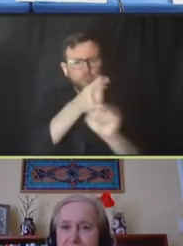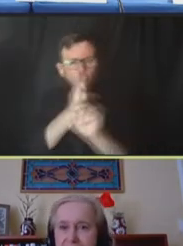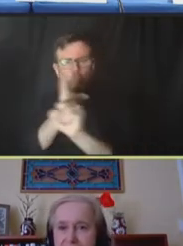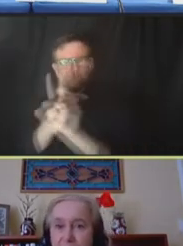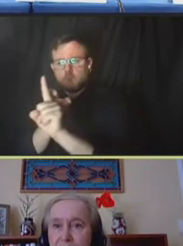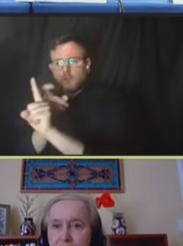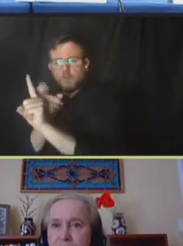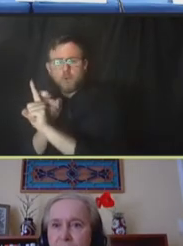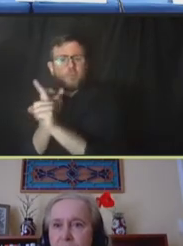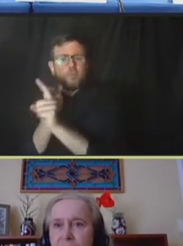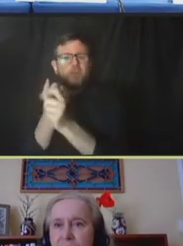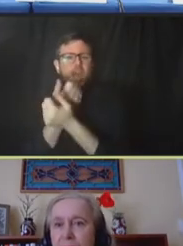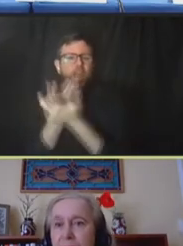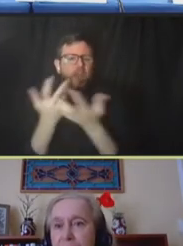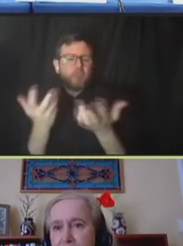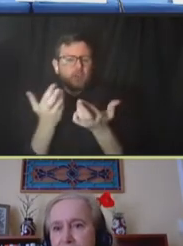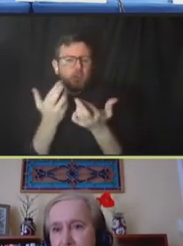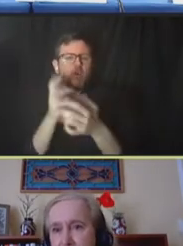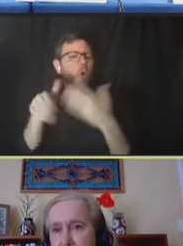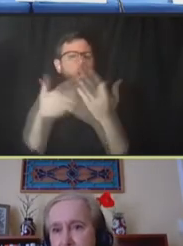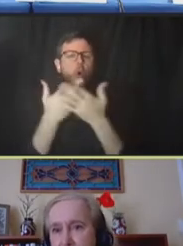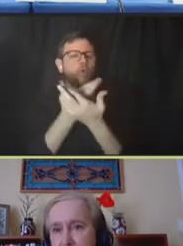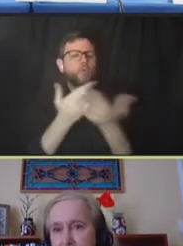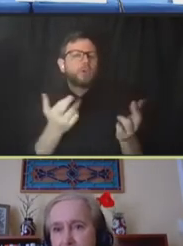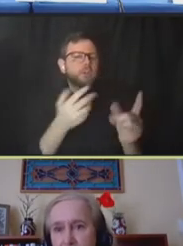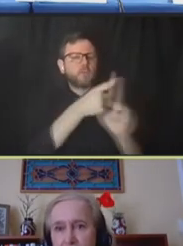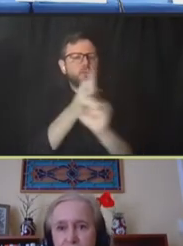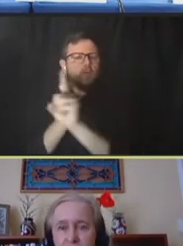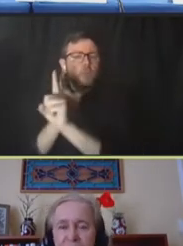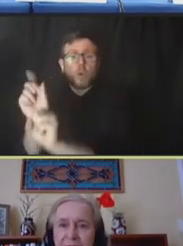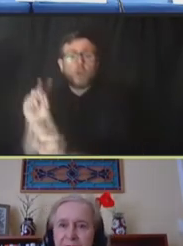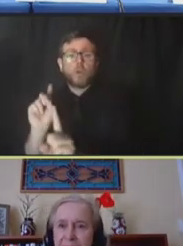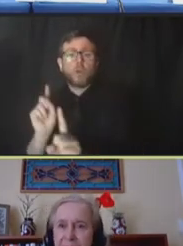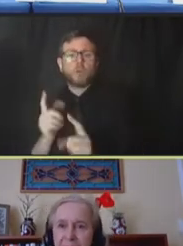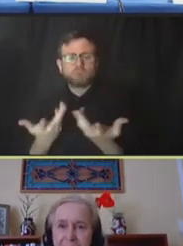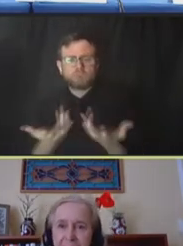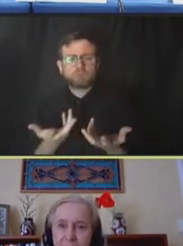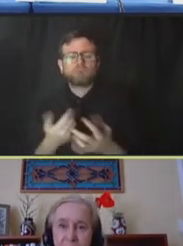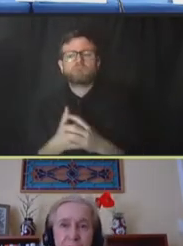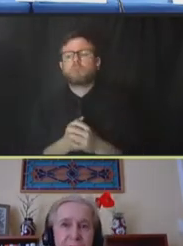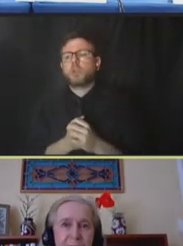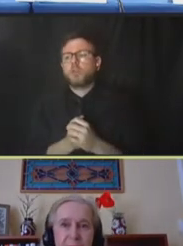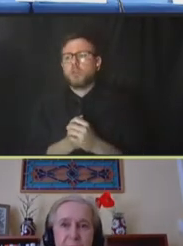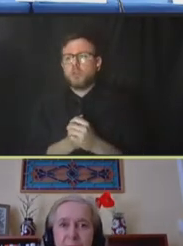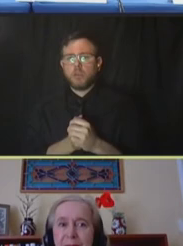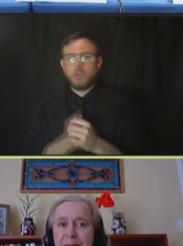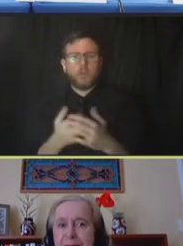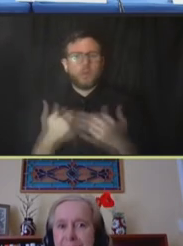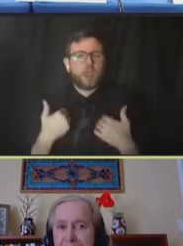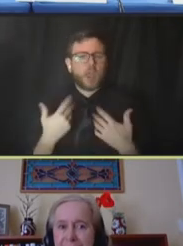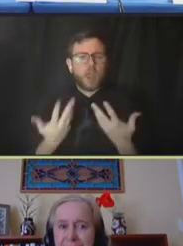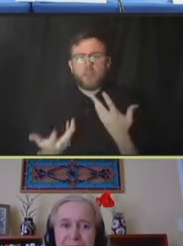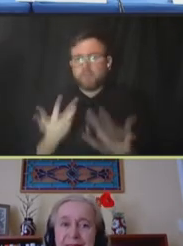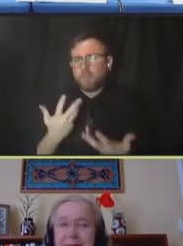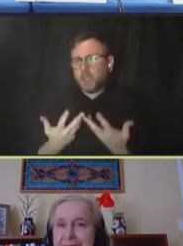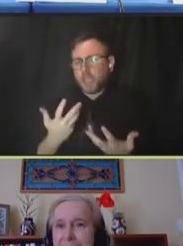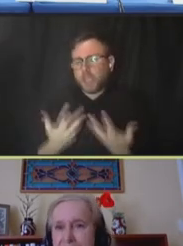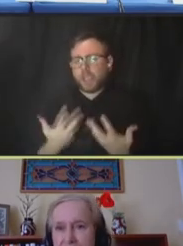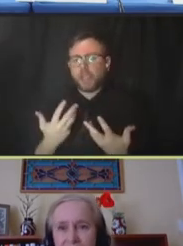all the necessary resources are coming from. You know, do we have any in, you know, maybe politically